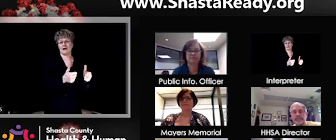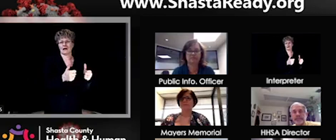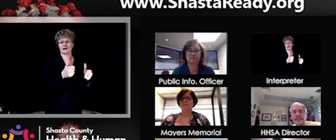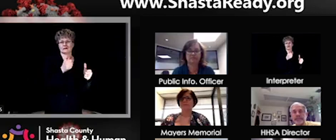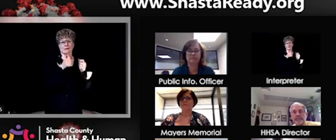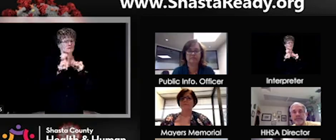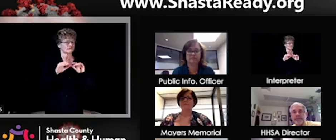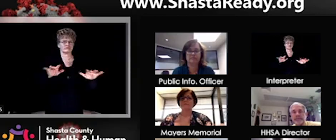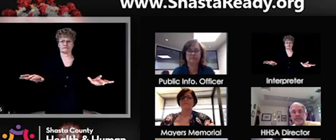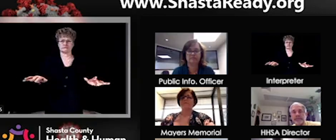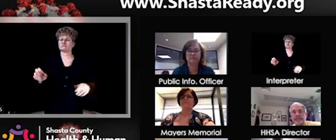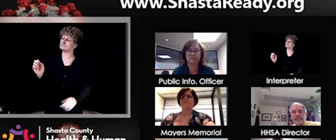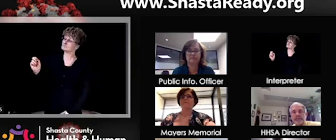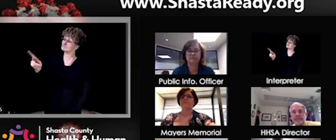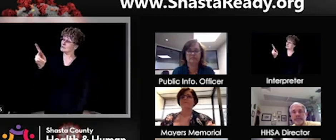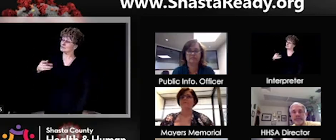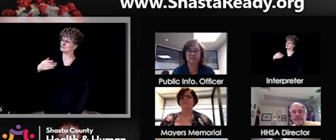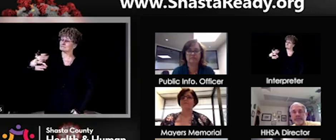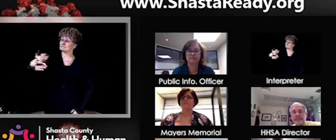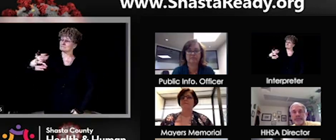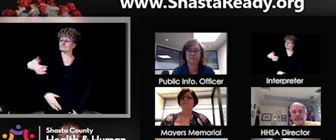Okay. Thanks.